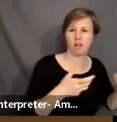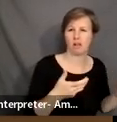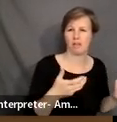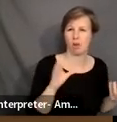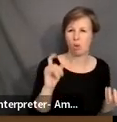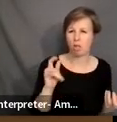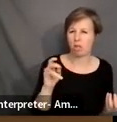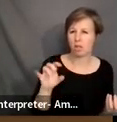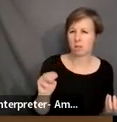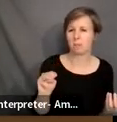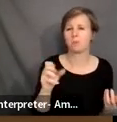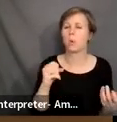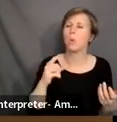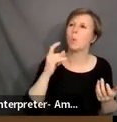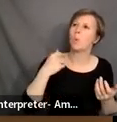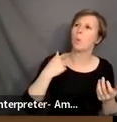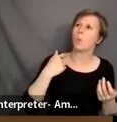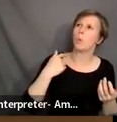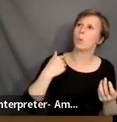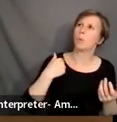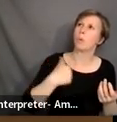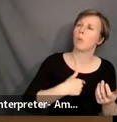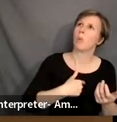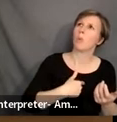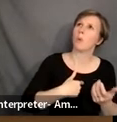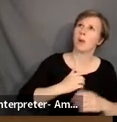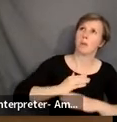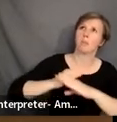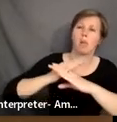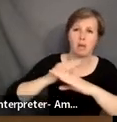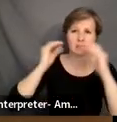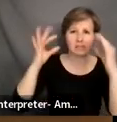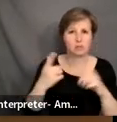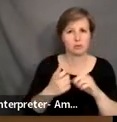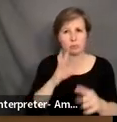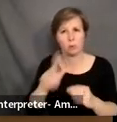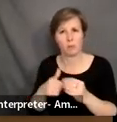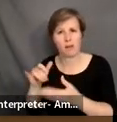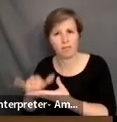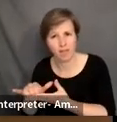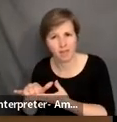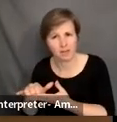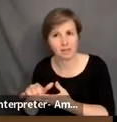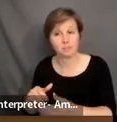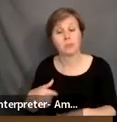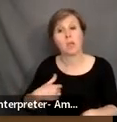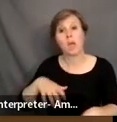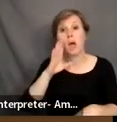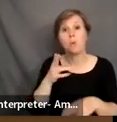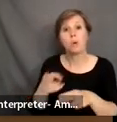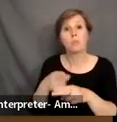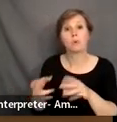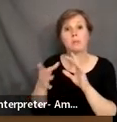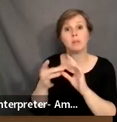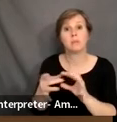will prevent teachers from talking about that. Another thing I will briefly mention is that